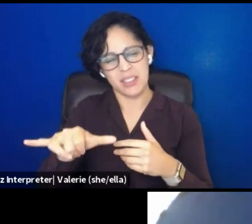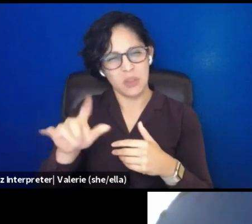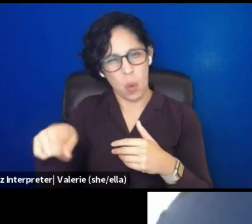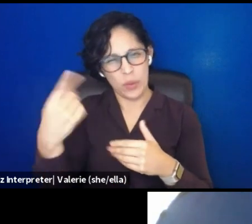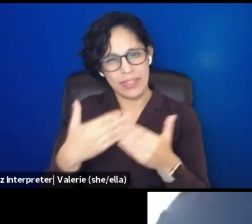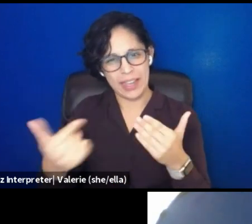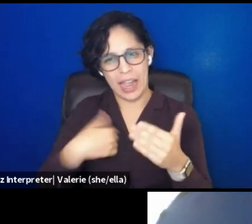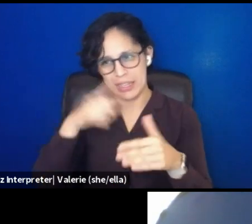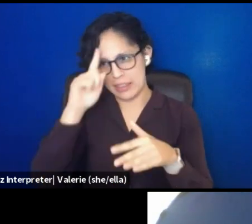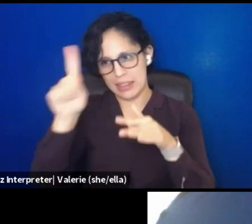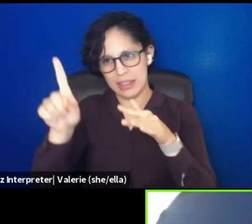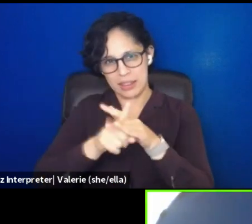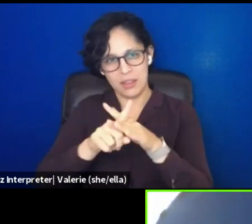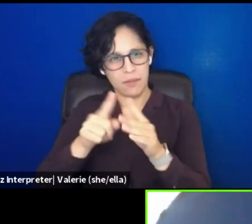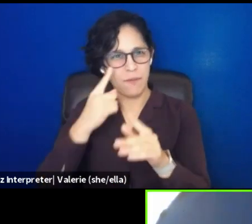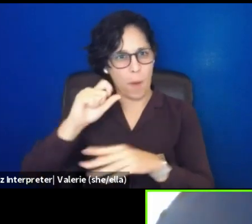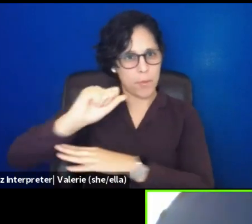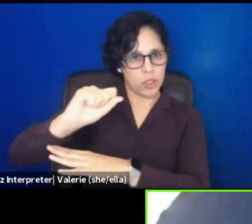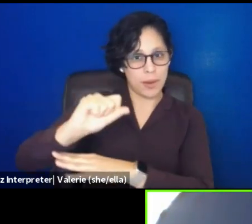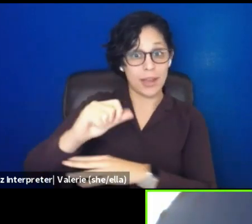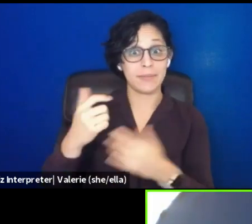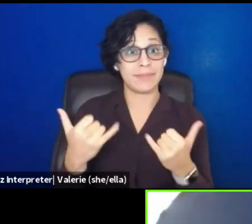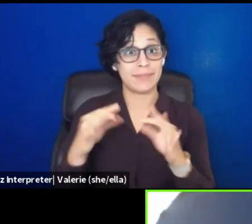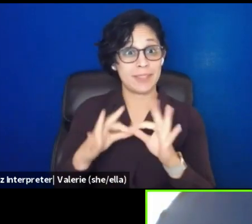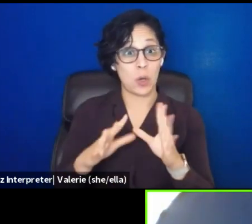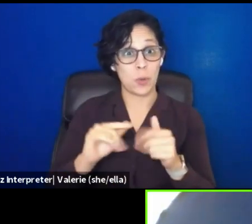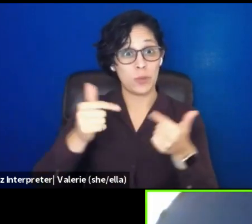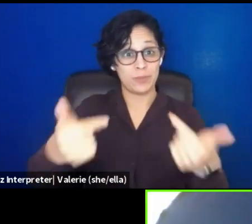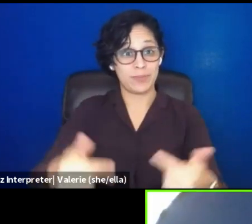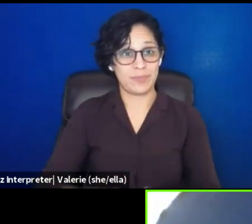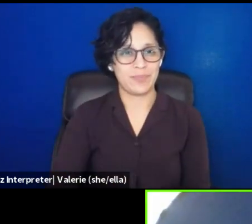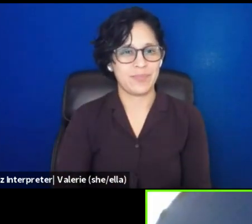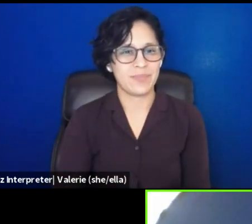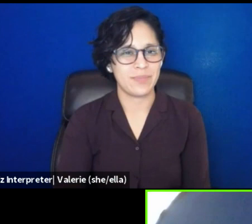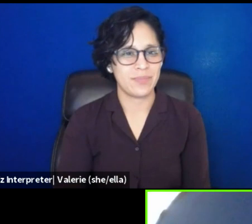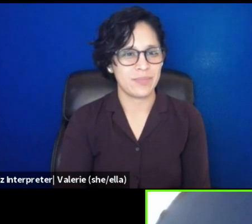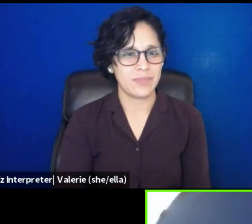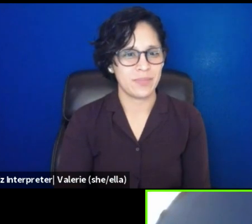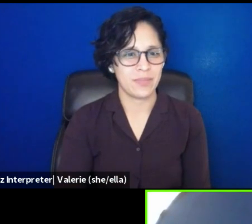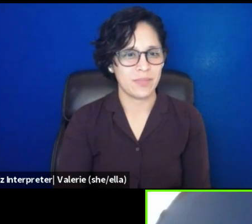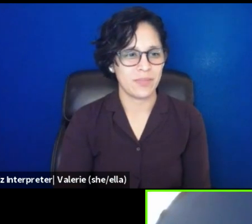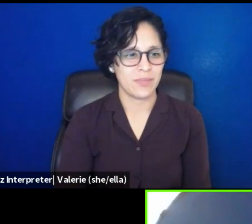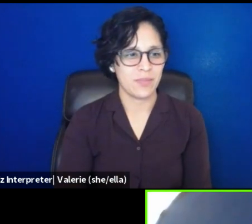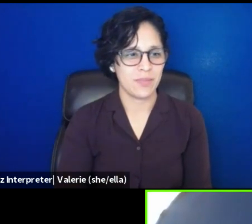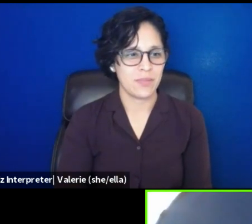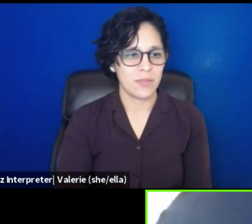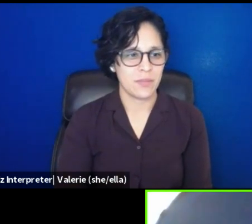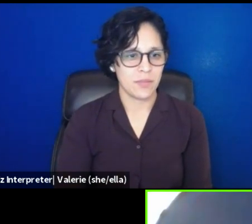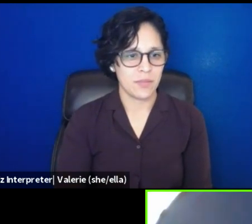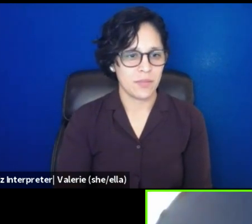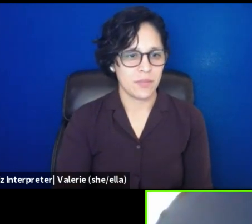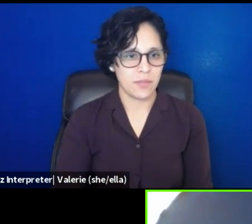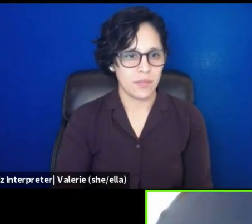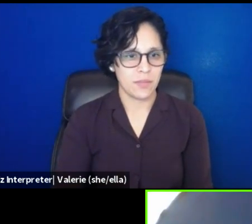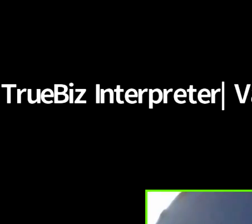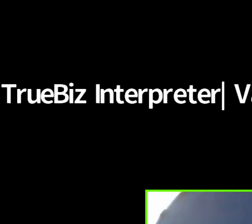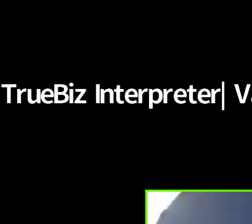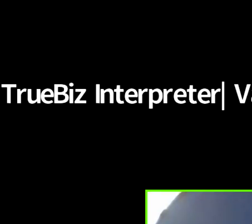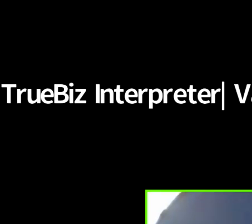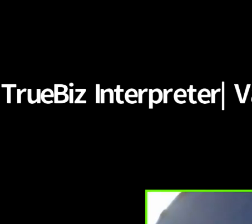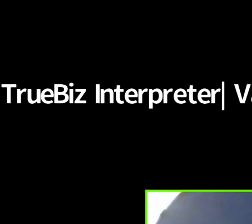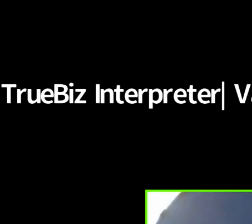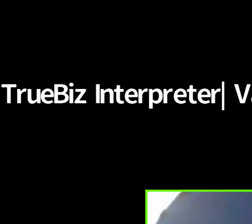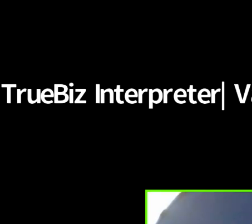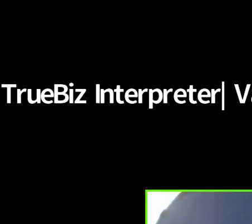think about pushback. Yeah. And just to share to the space, if it's helpful for folks, um, when it comes to foundations and 501c3